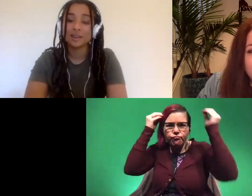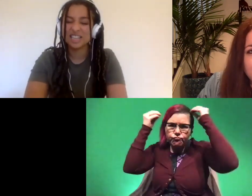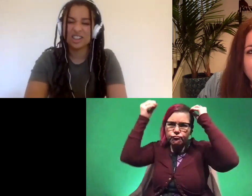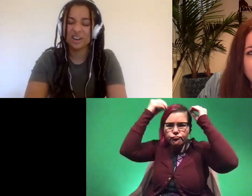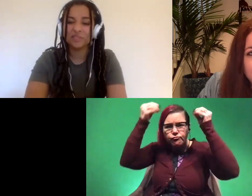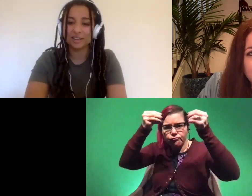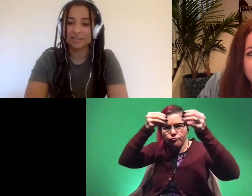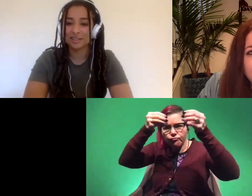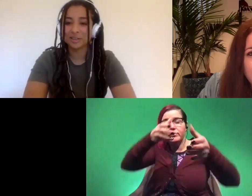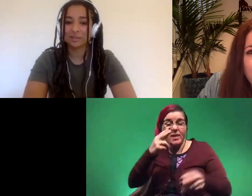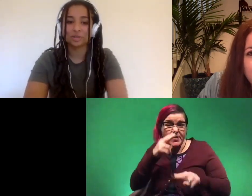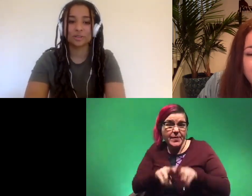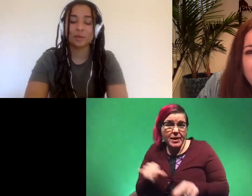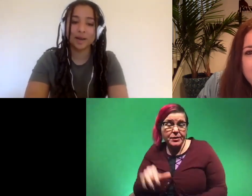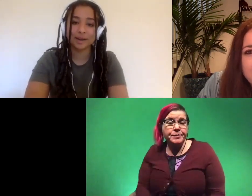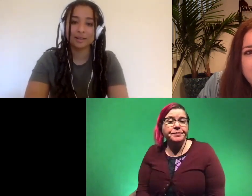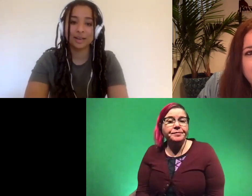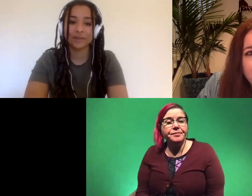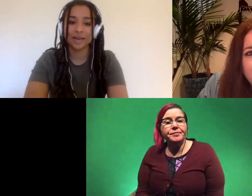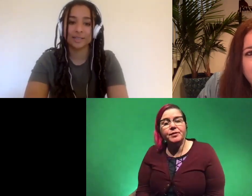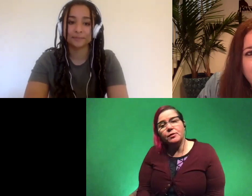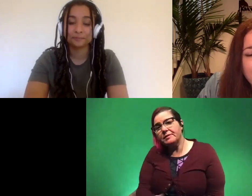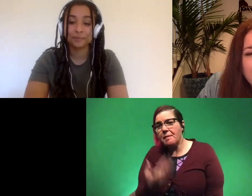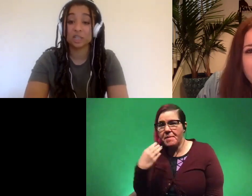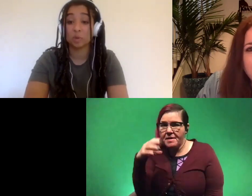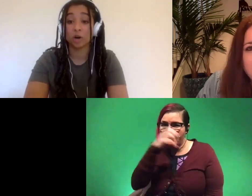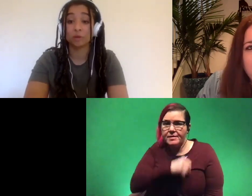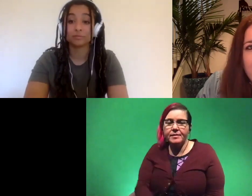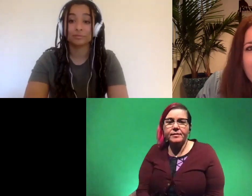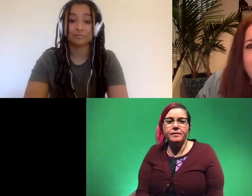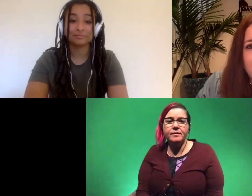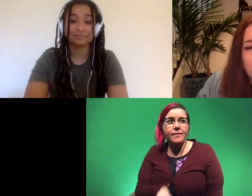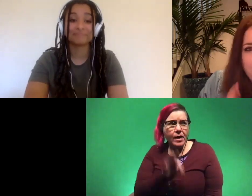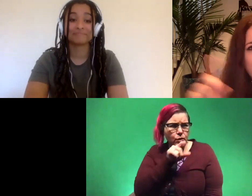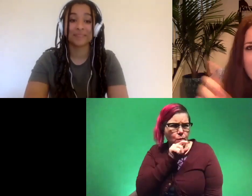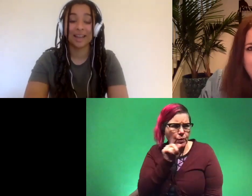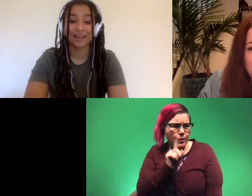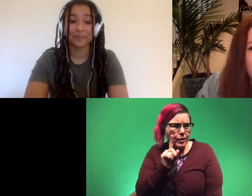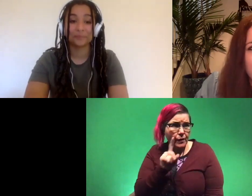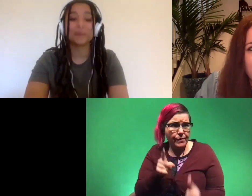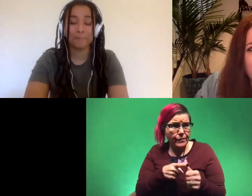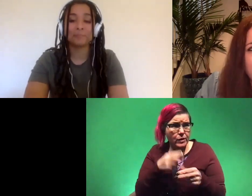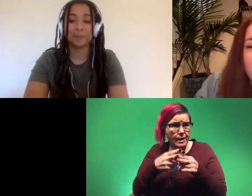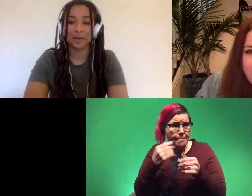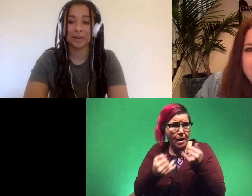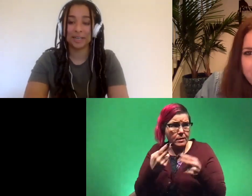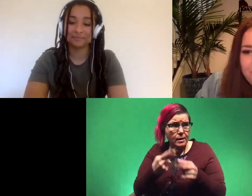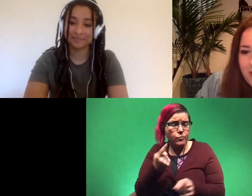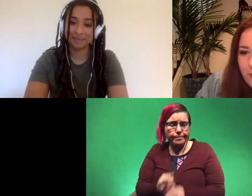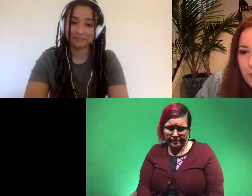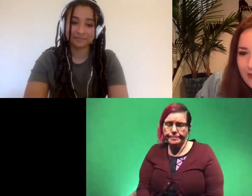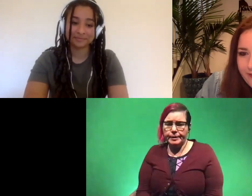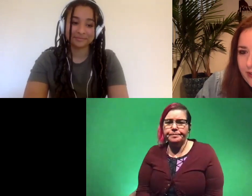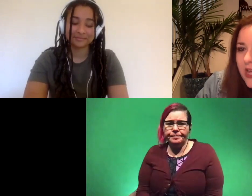it's a lot of fun so just come by give it a guess we can find it on twitter at your first name last name right yep yara haridi